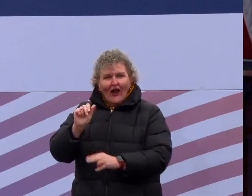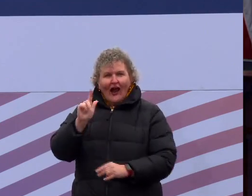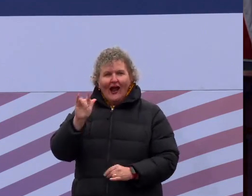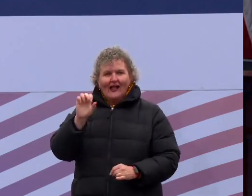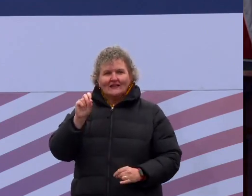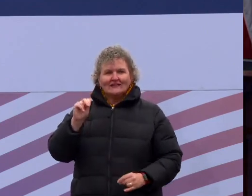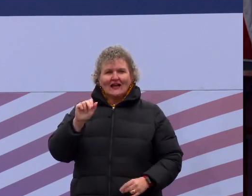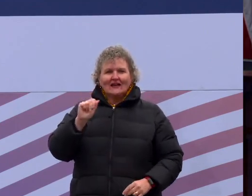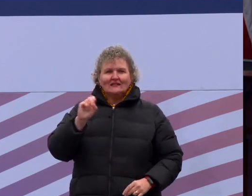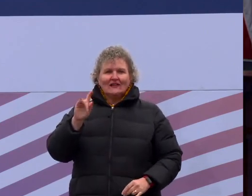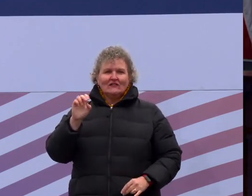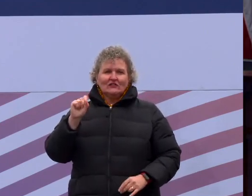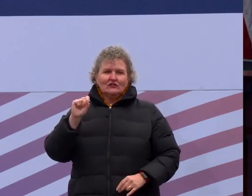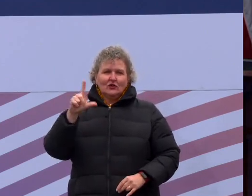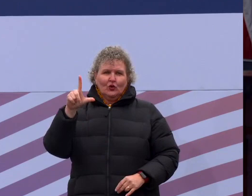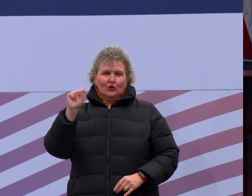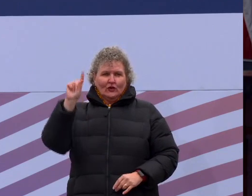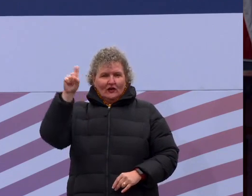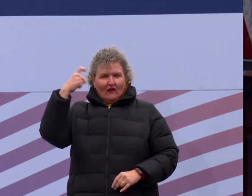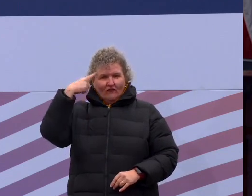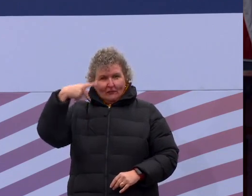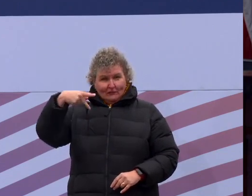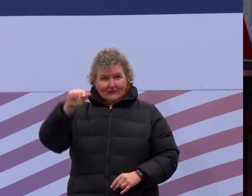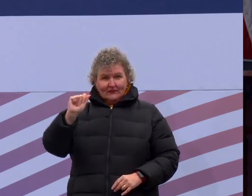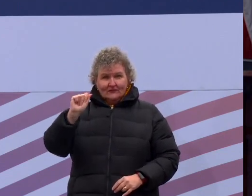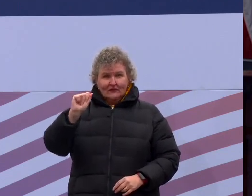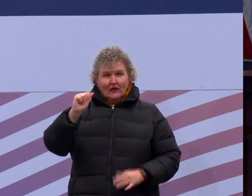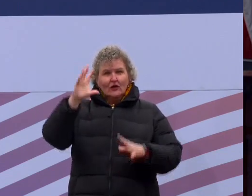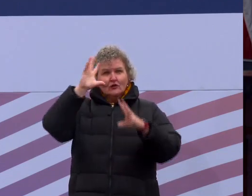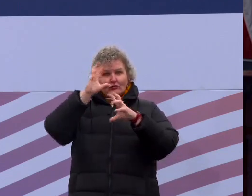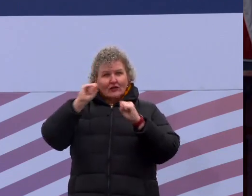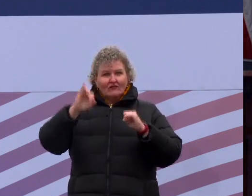President of the Senate. Lieutenant Governor Davis, congratulations.